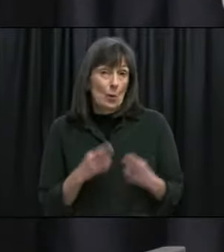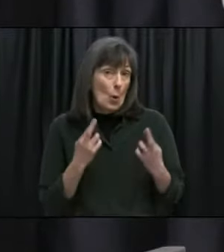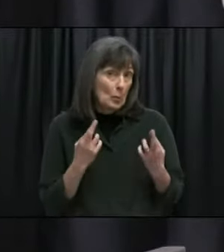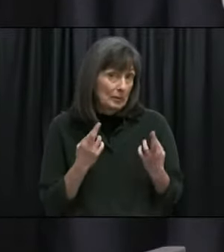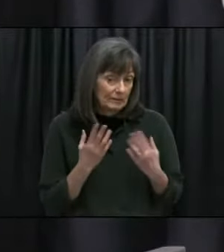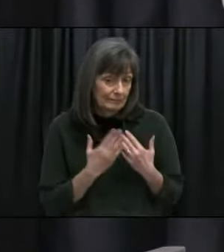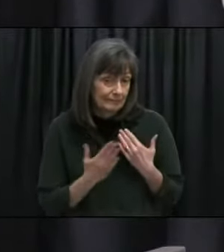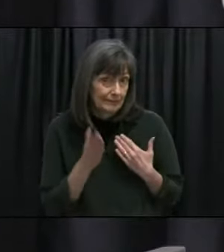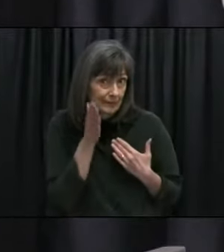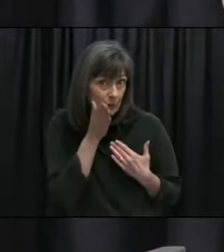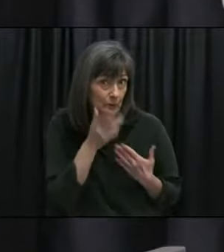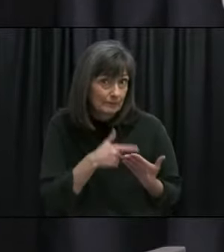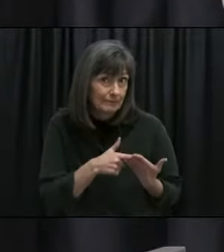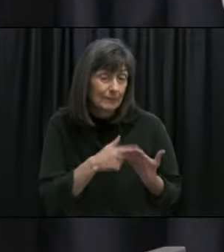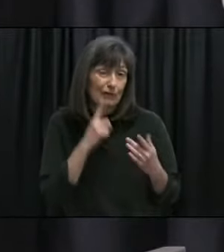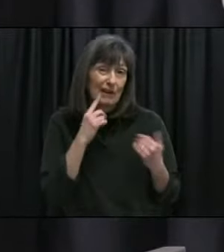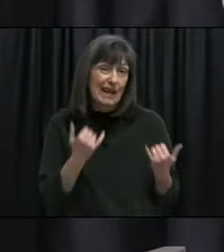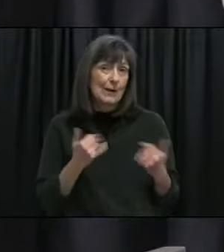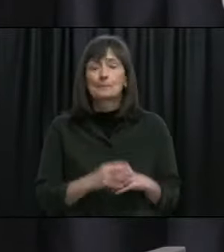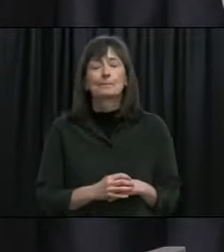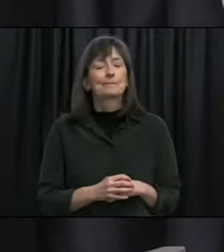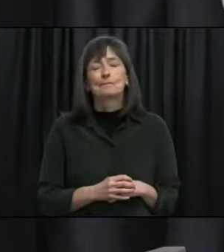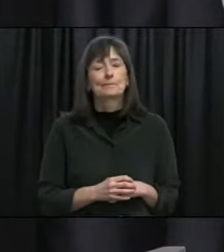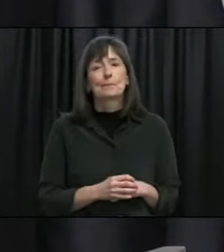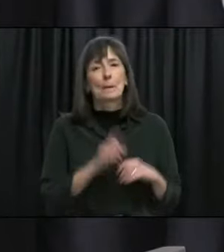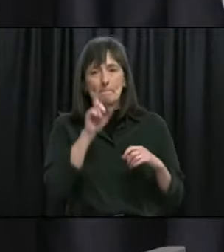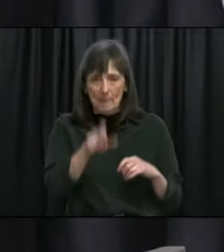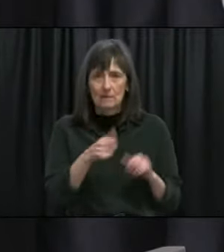point we're not able to override those